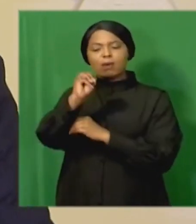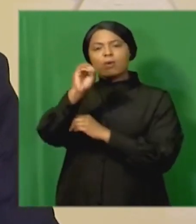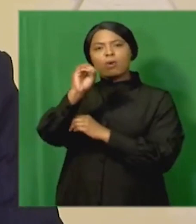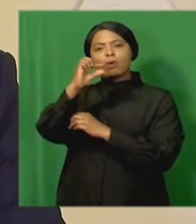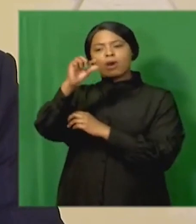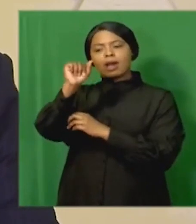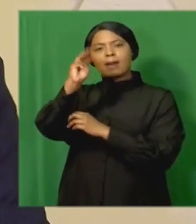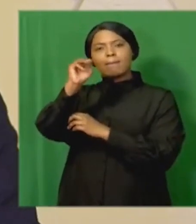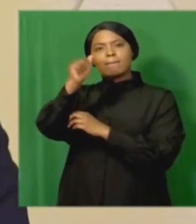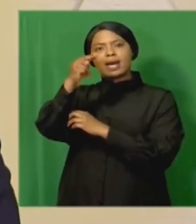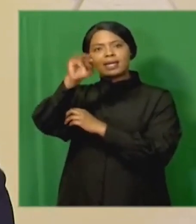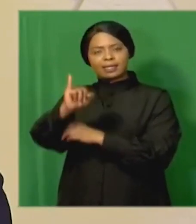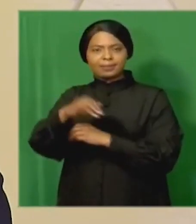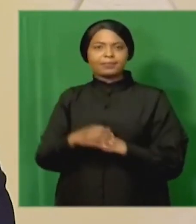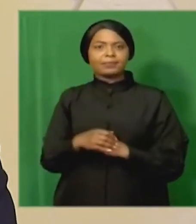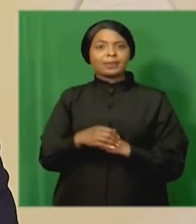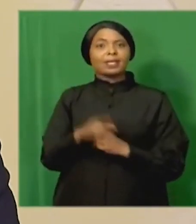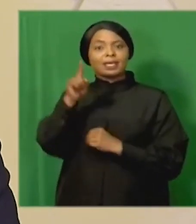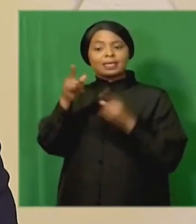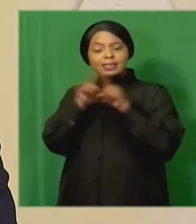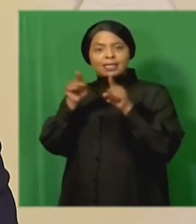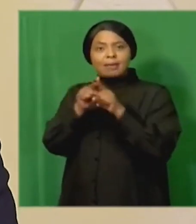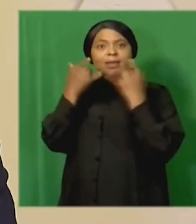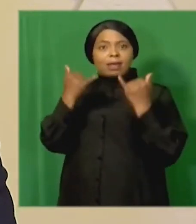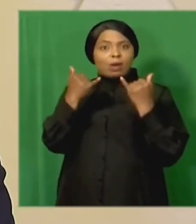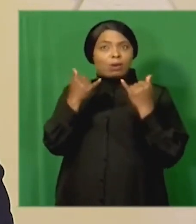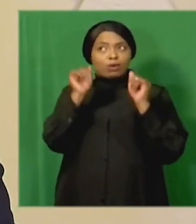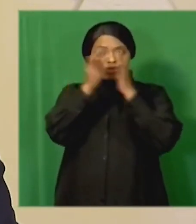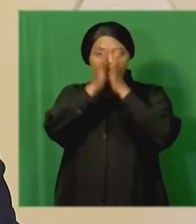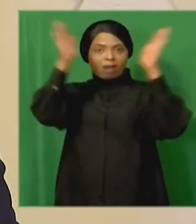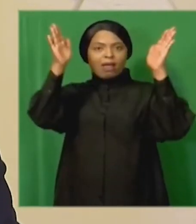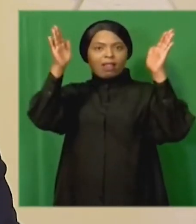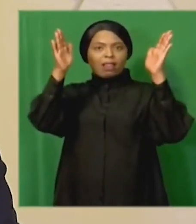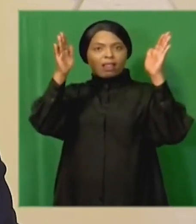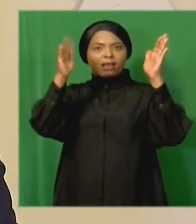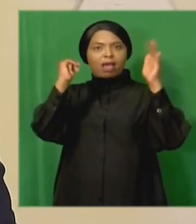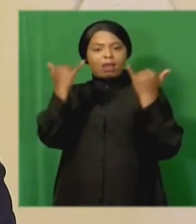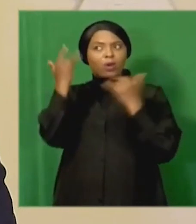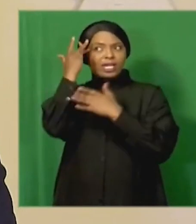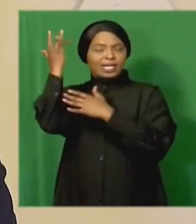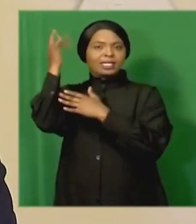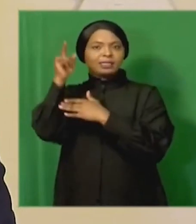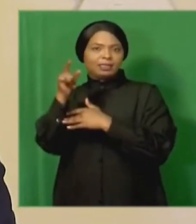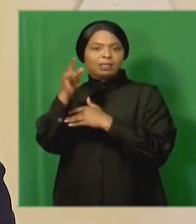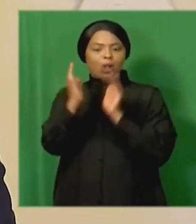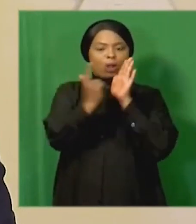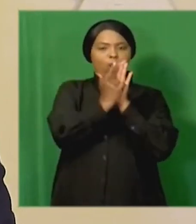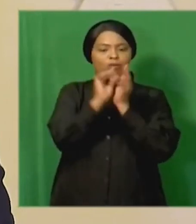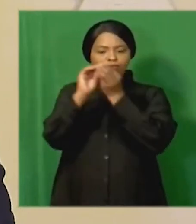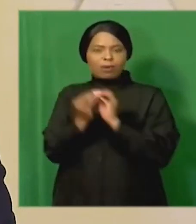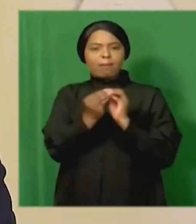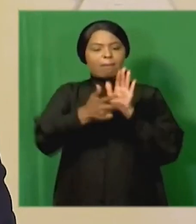a new general intelligence law amendment bill will implement many of the